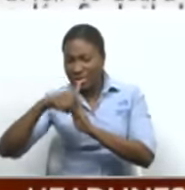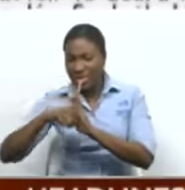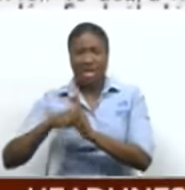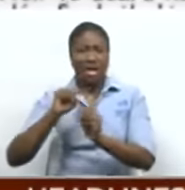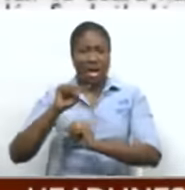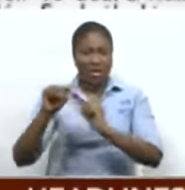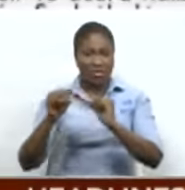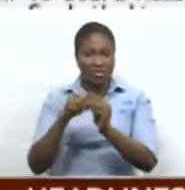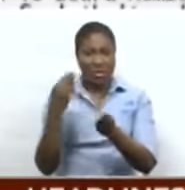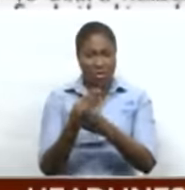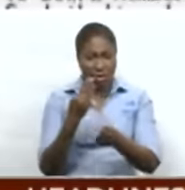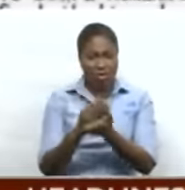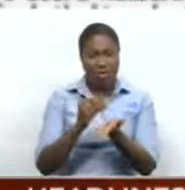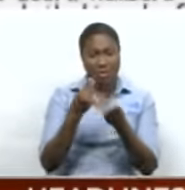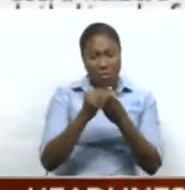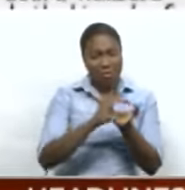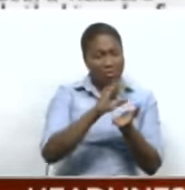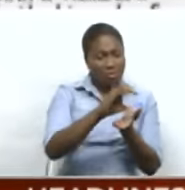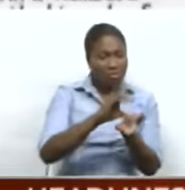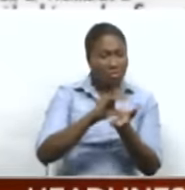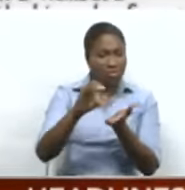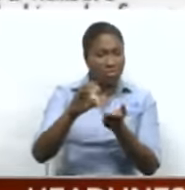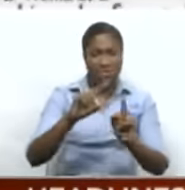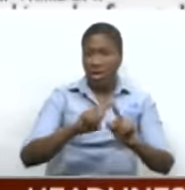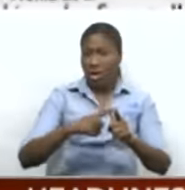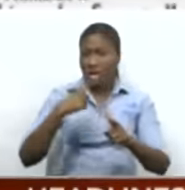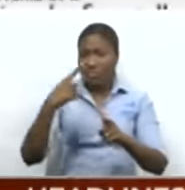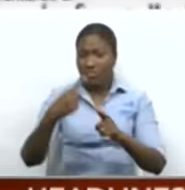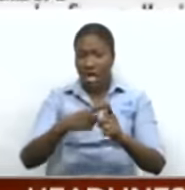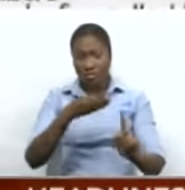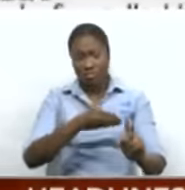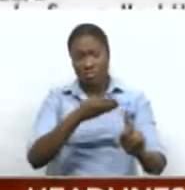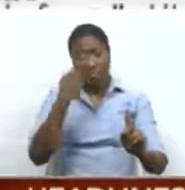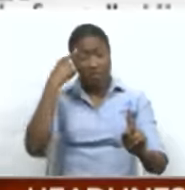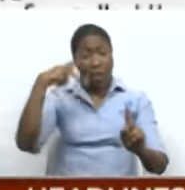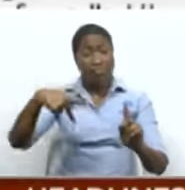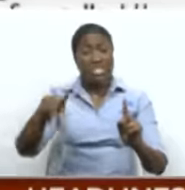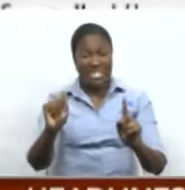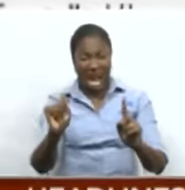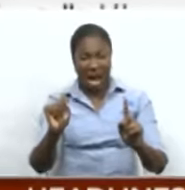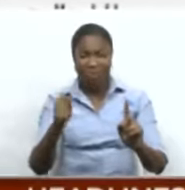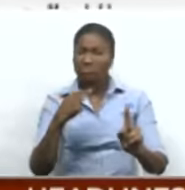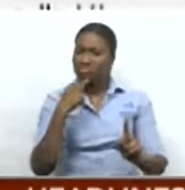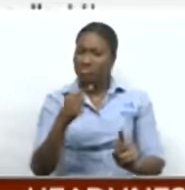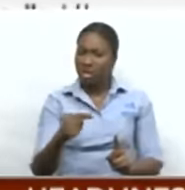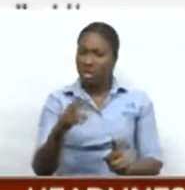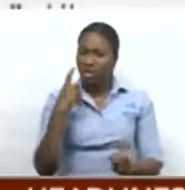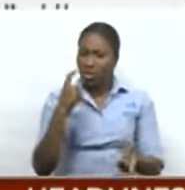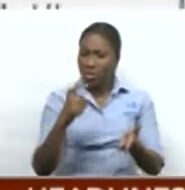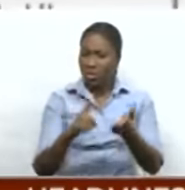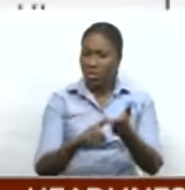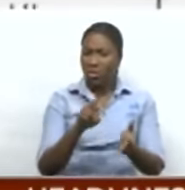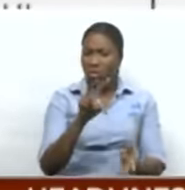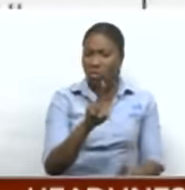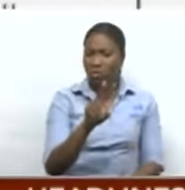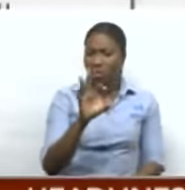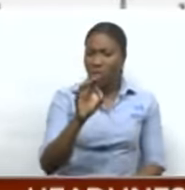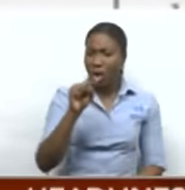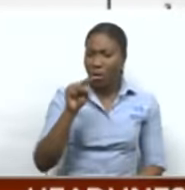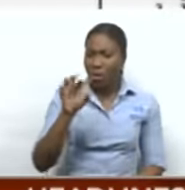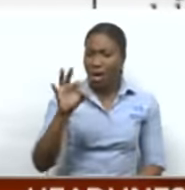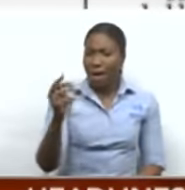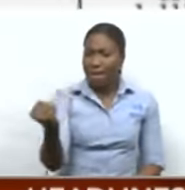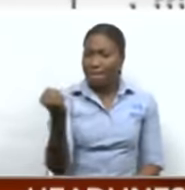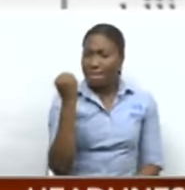during this process the MP for Princess Town brought the Parliament's attention to a $25.9 million decrease in 2024